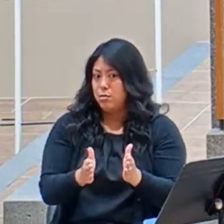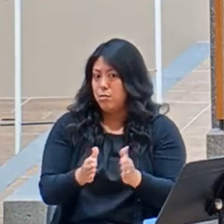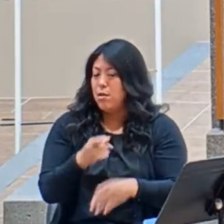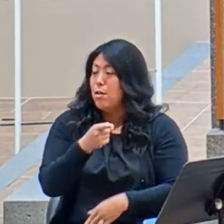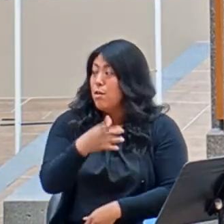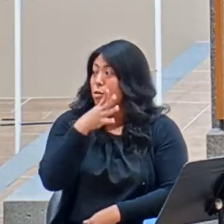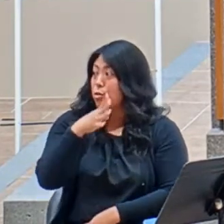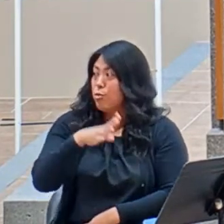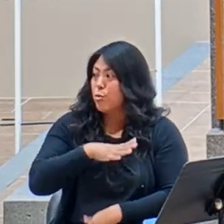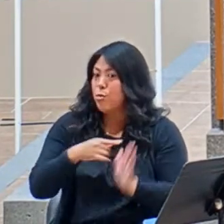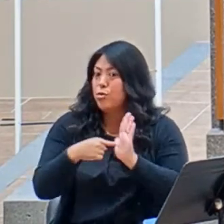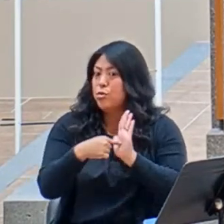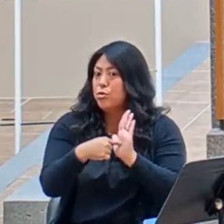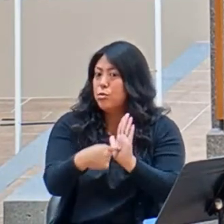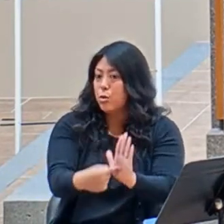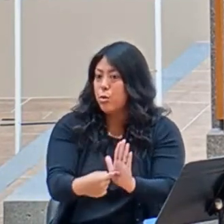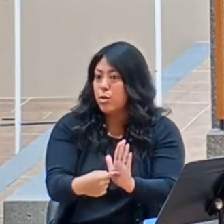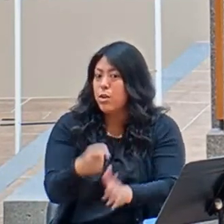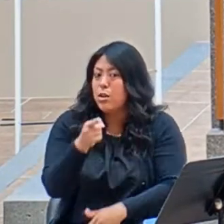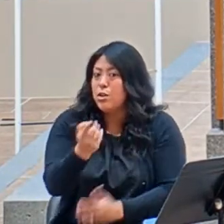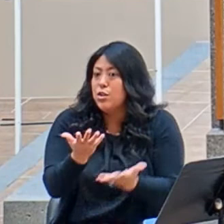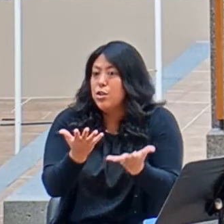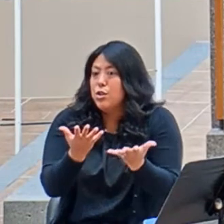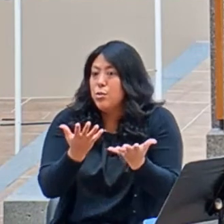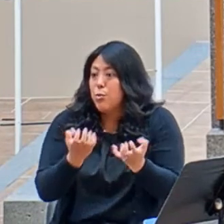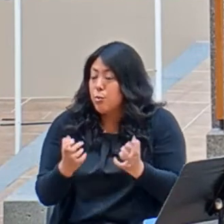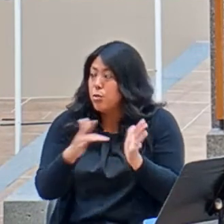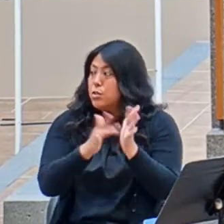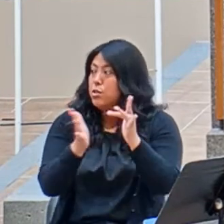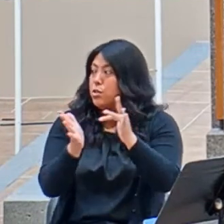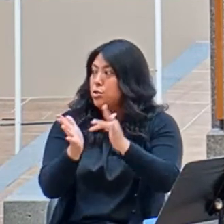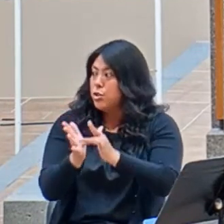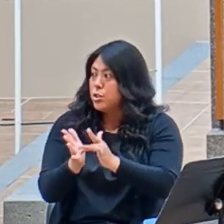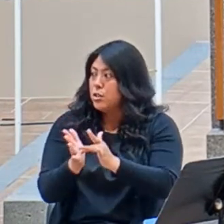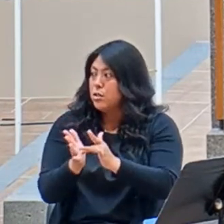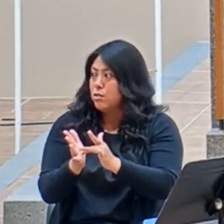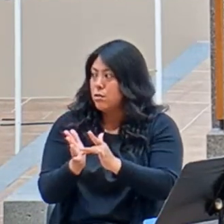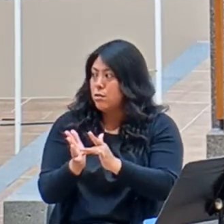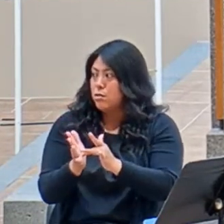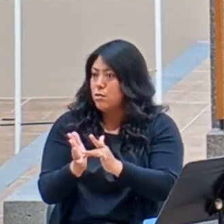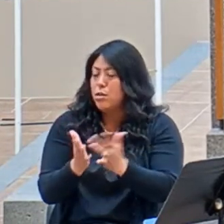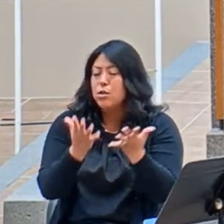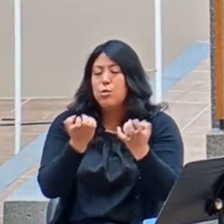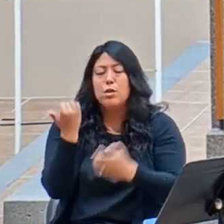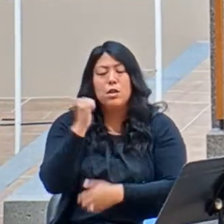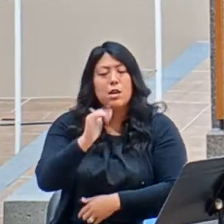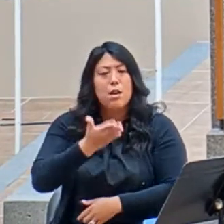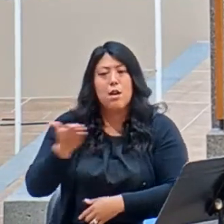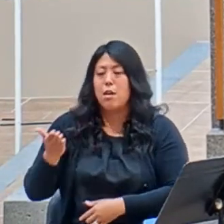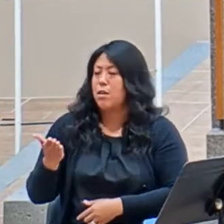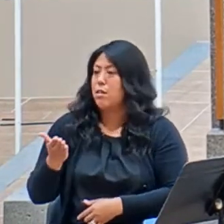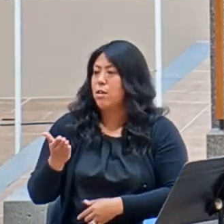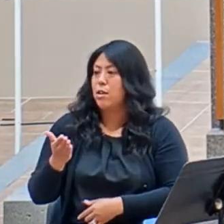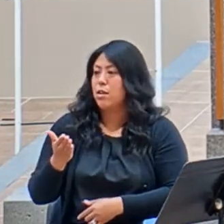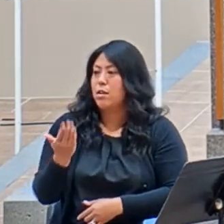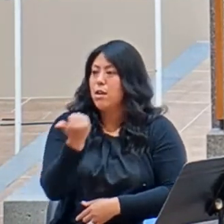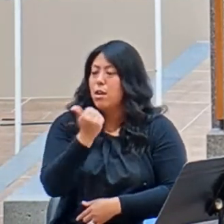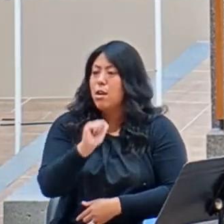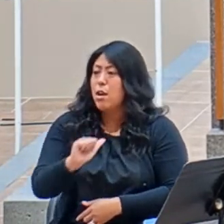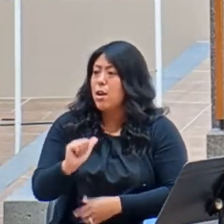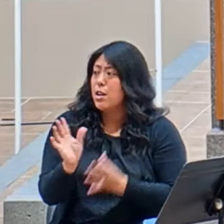that she wants him. She wants any food, spiritual,